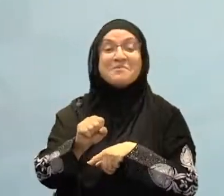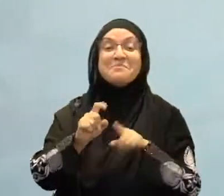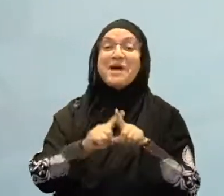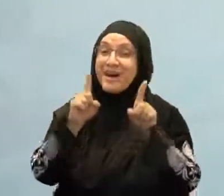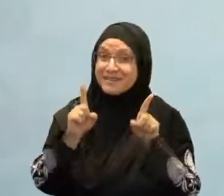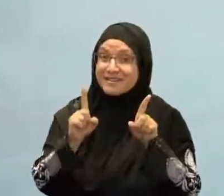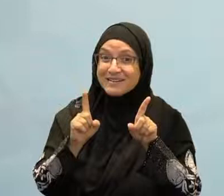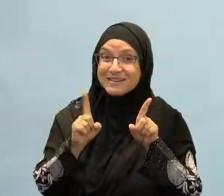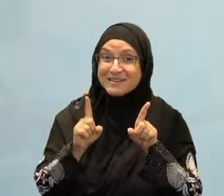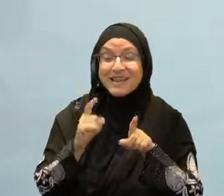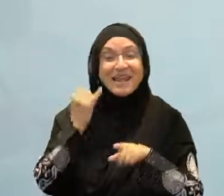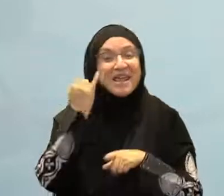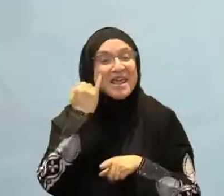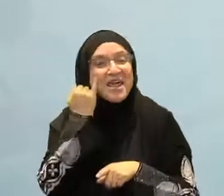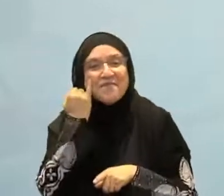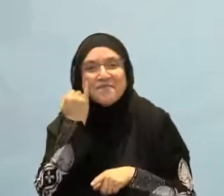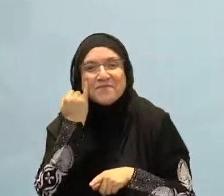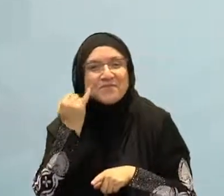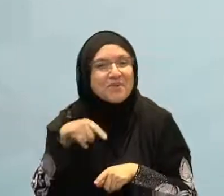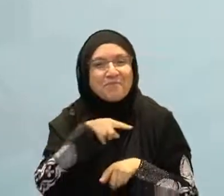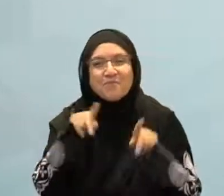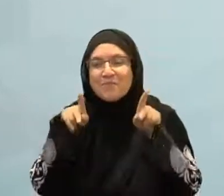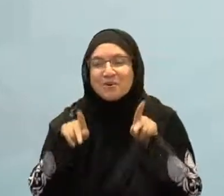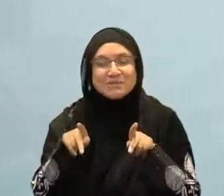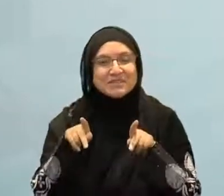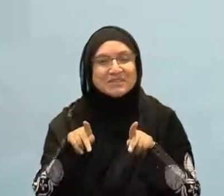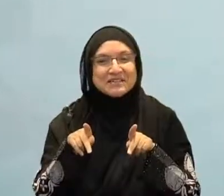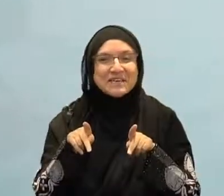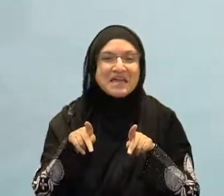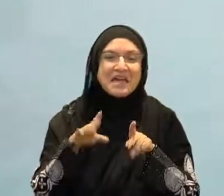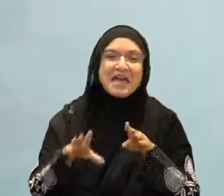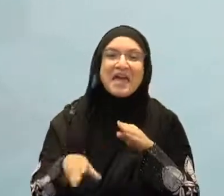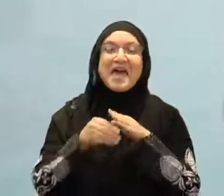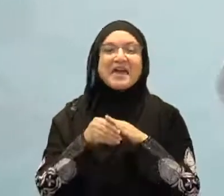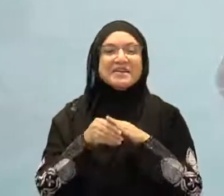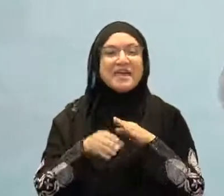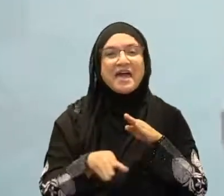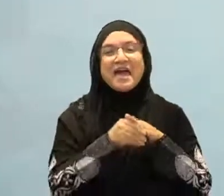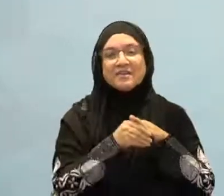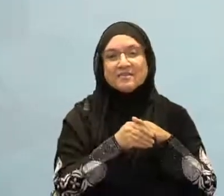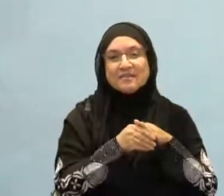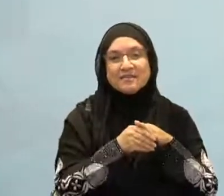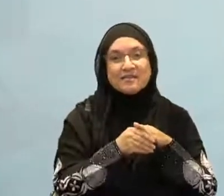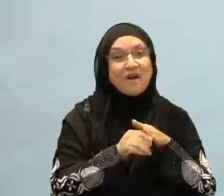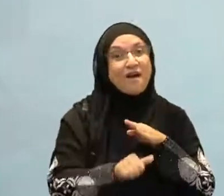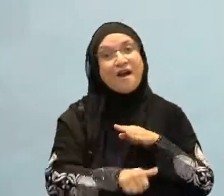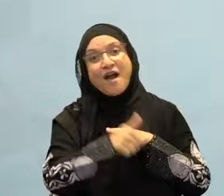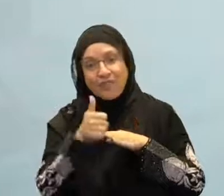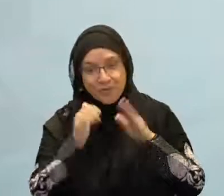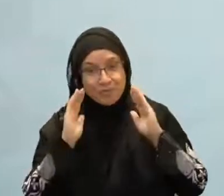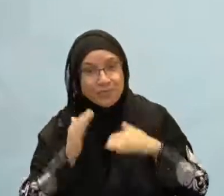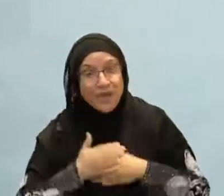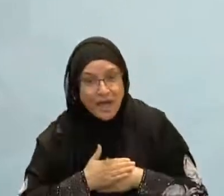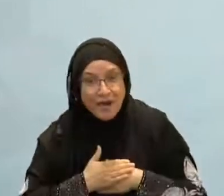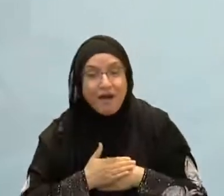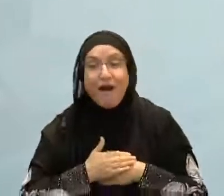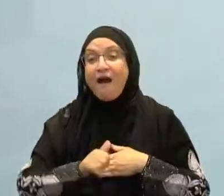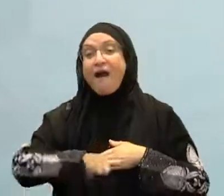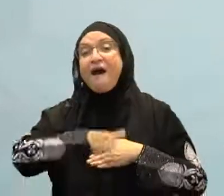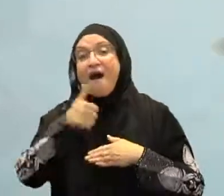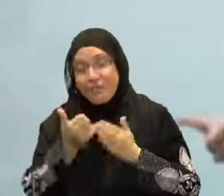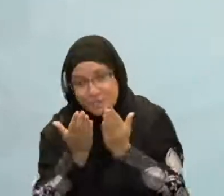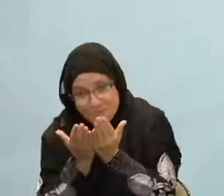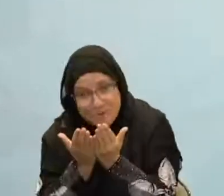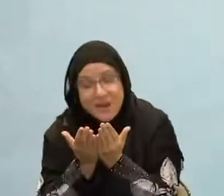of certain voluntary deeds, not only can it help them be more consistent with the obligatory deeds, it can help